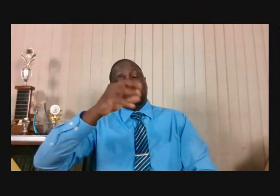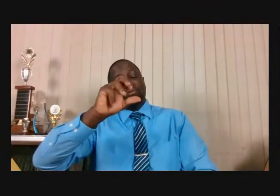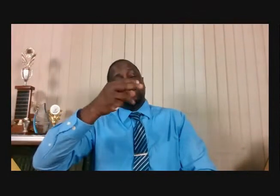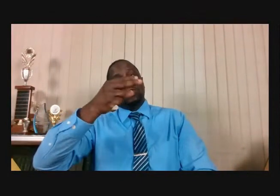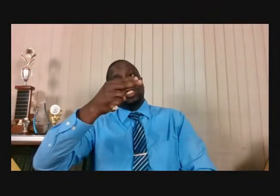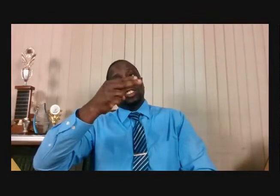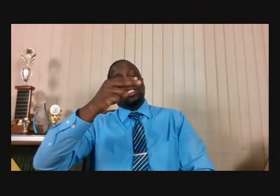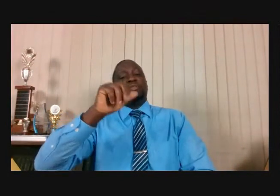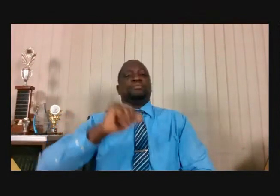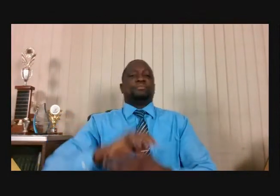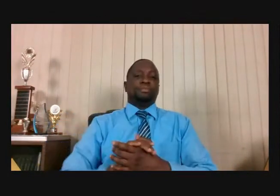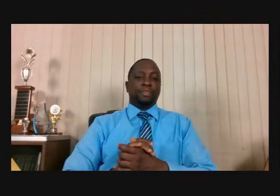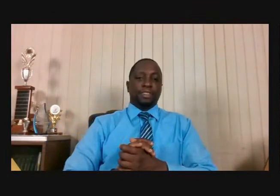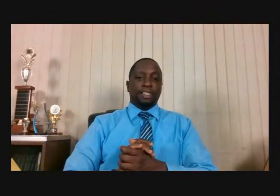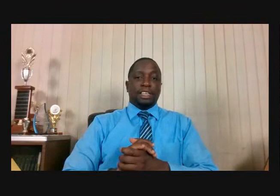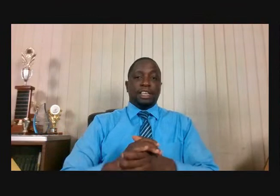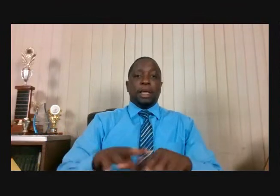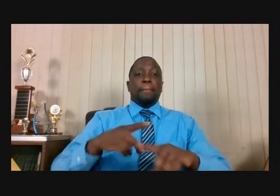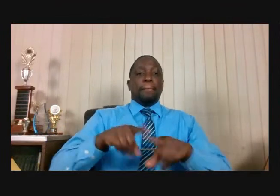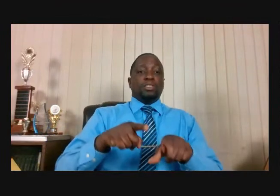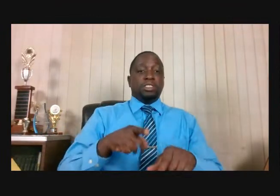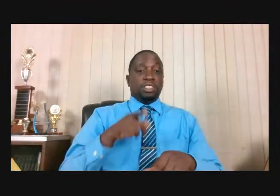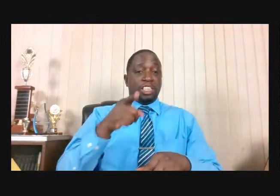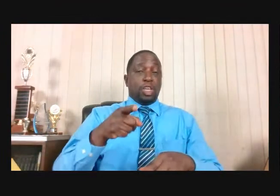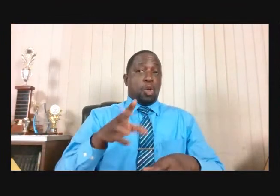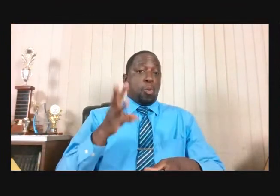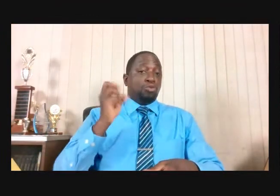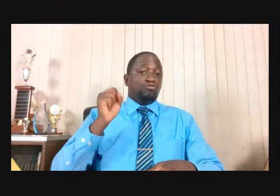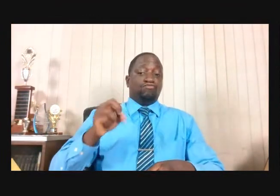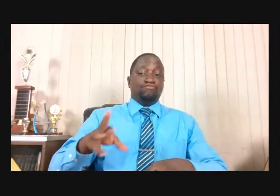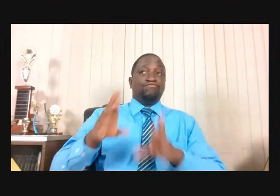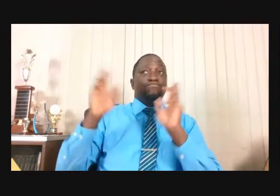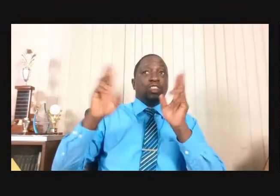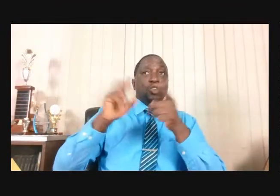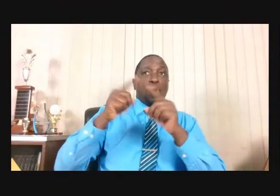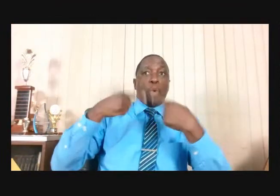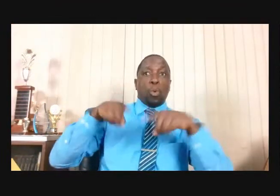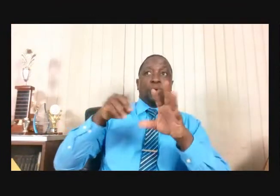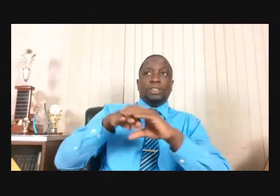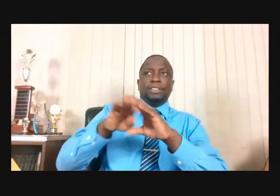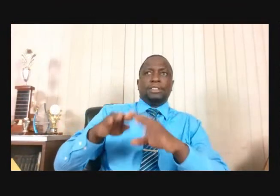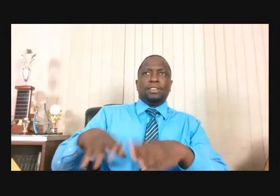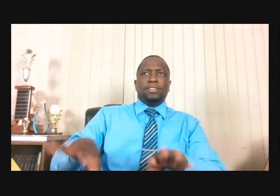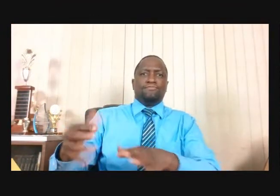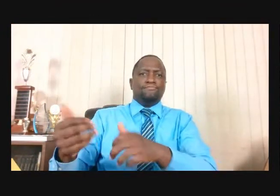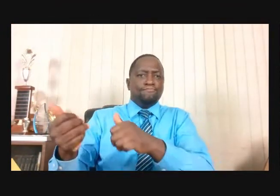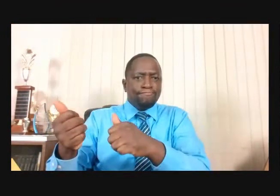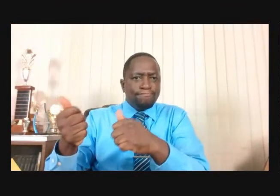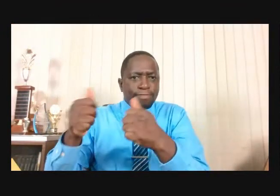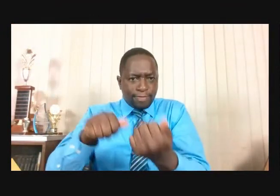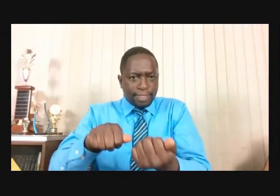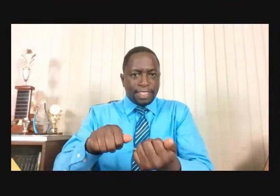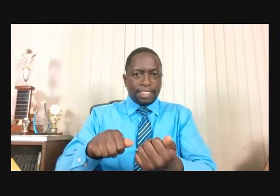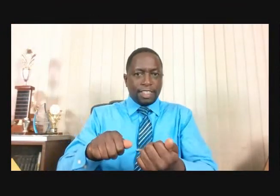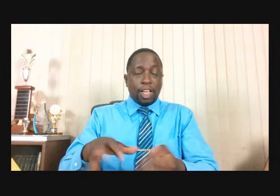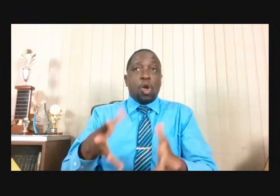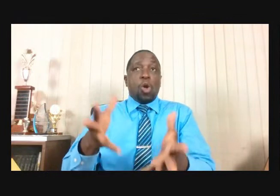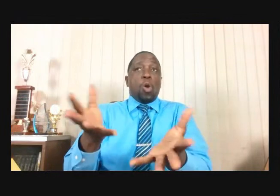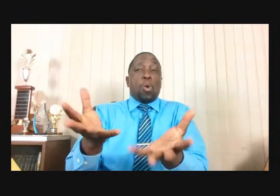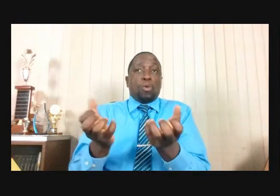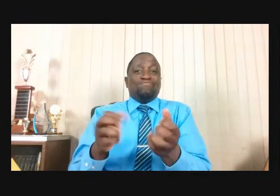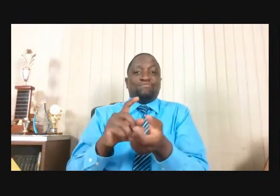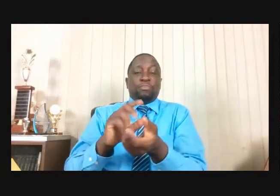Penitent He Was Ready To Go Into The Pool He Was Ready To Turn His Life Around